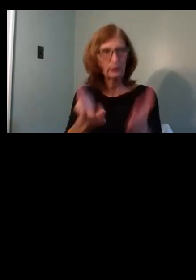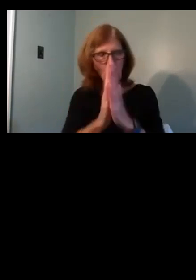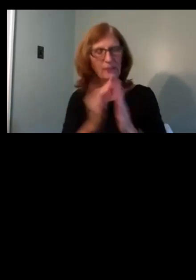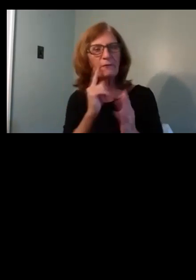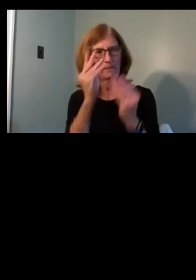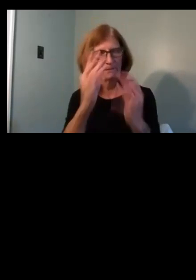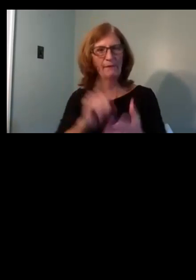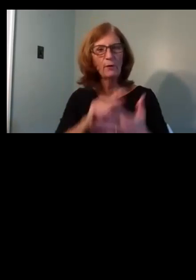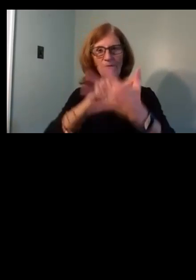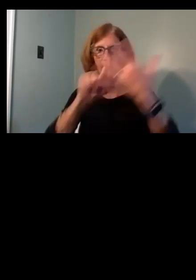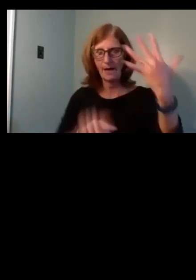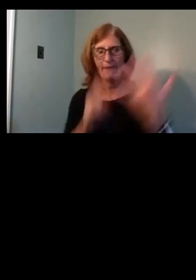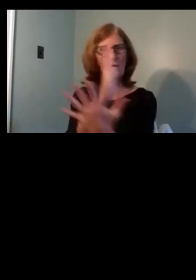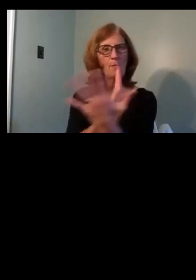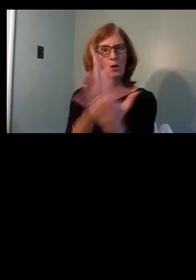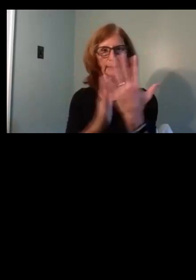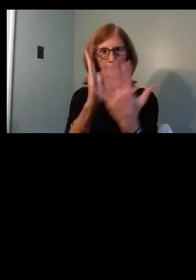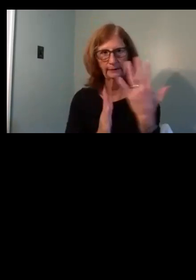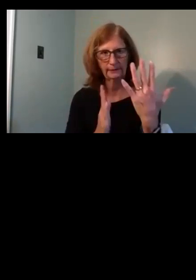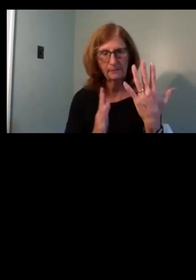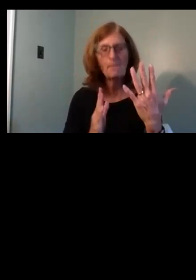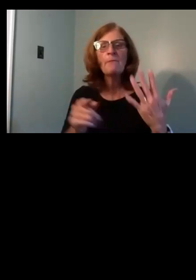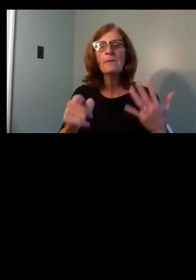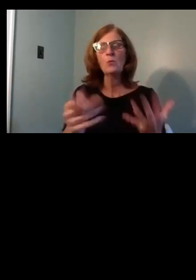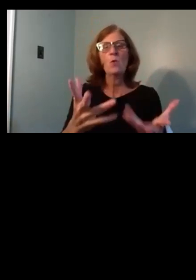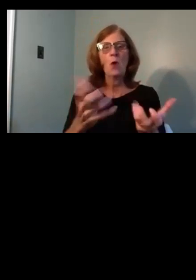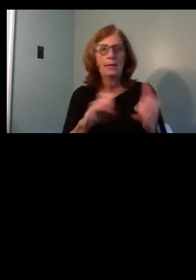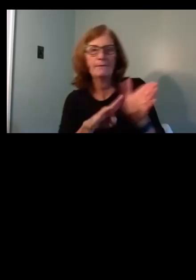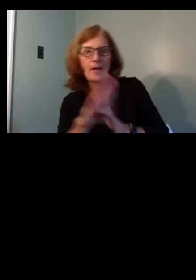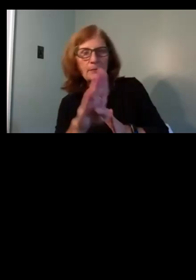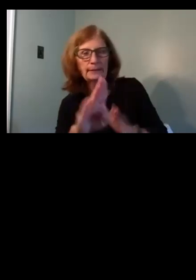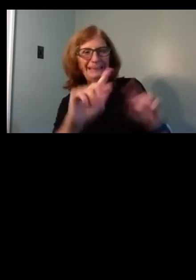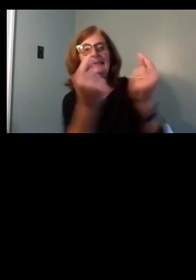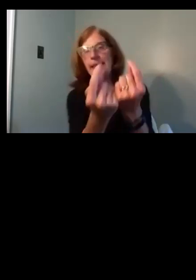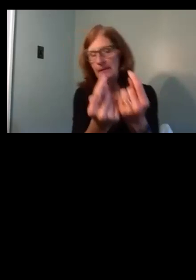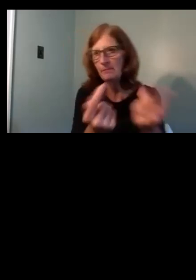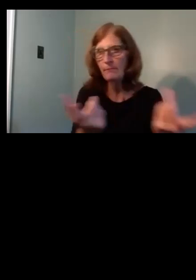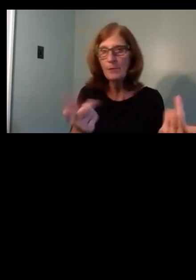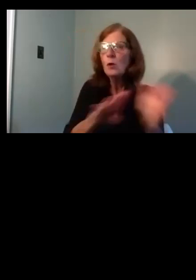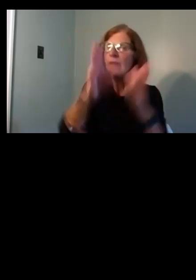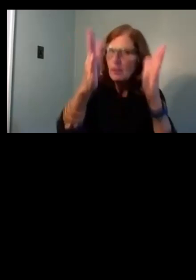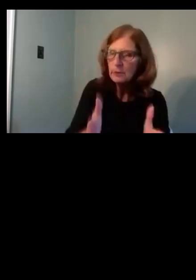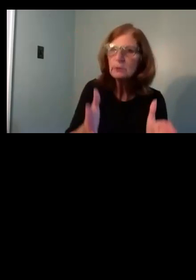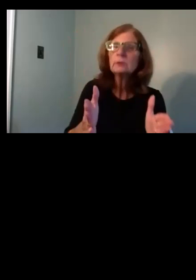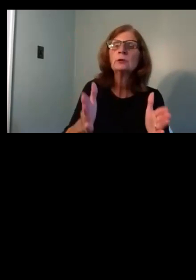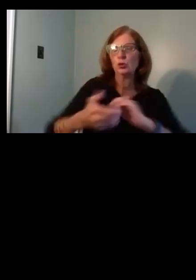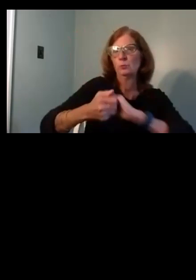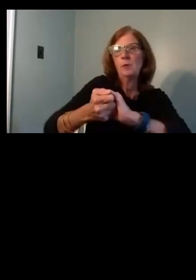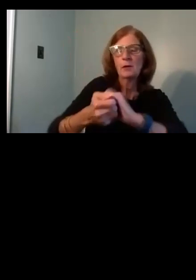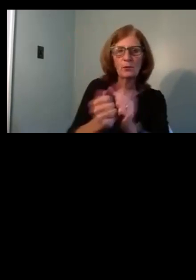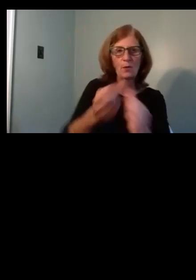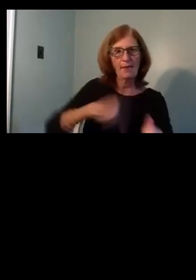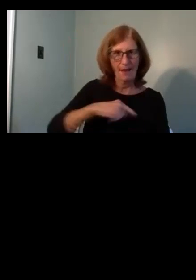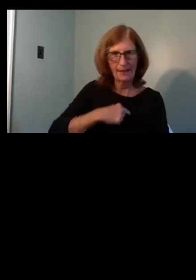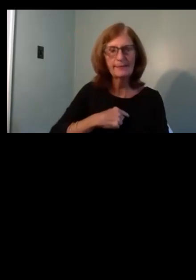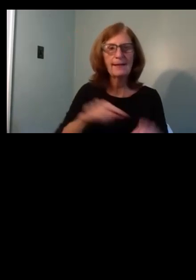parcels along North from Wood Avenue. We are looking for a development team or a developer to serve as our partner as we work